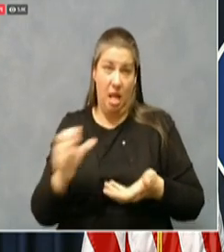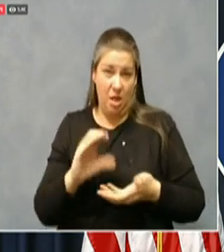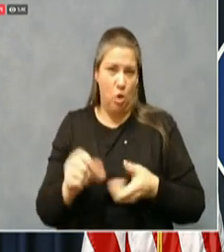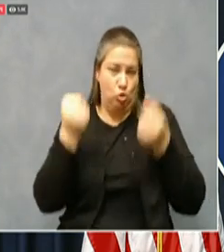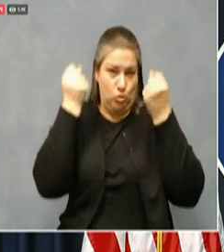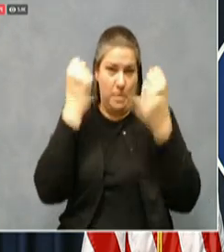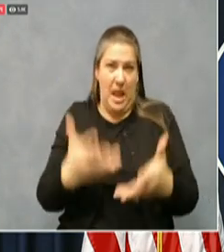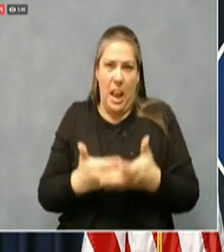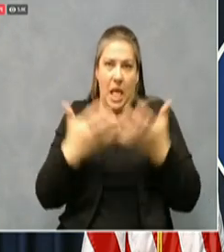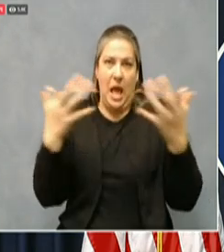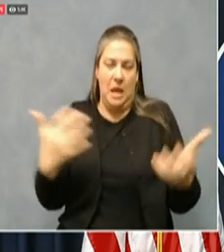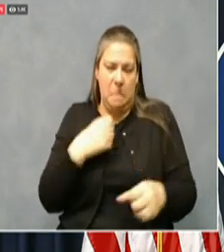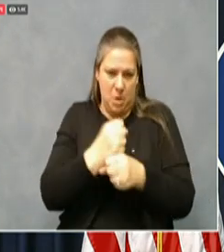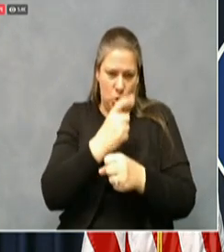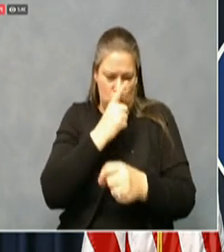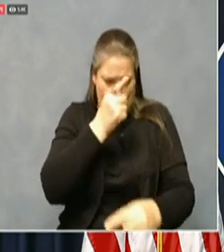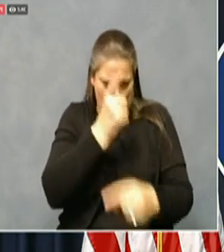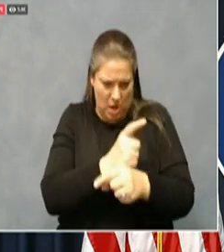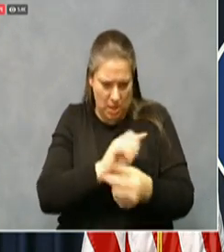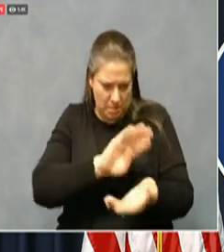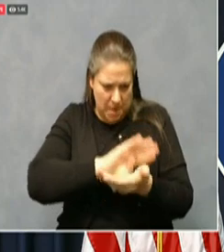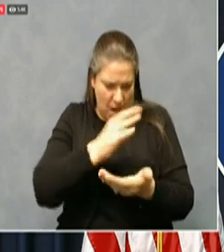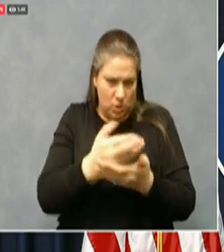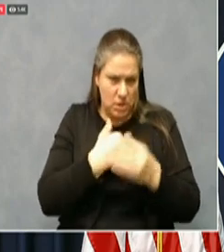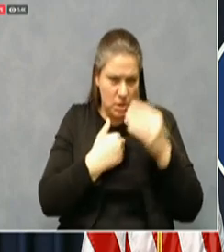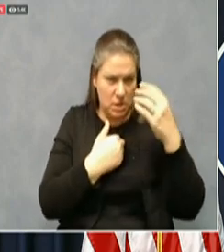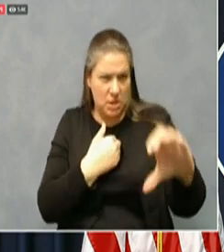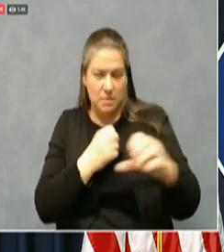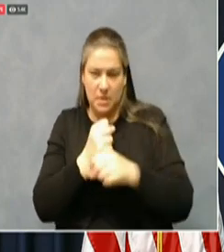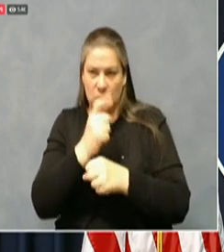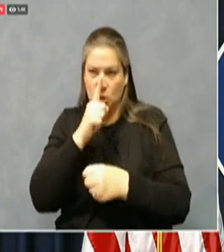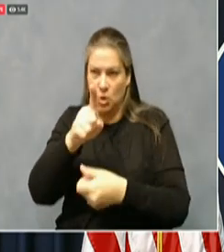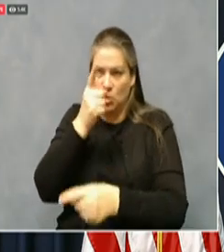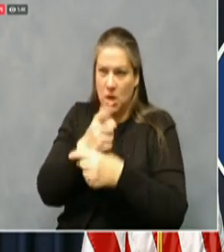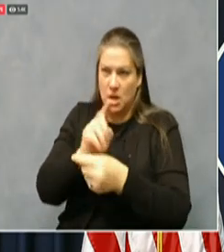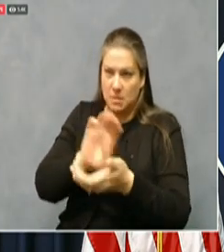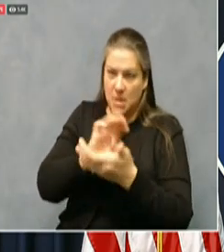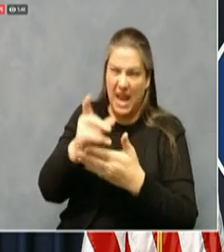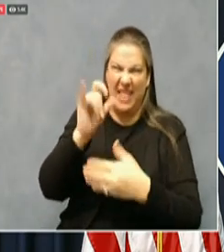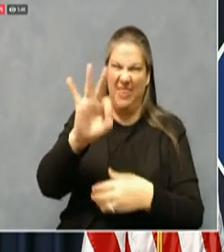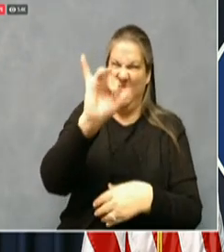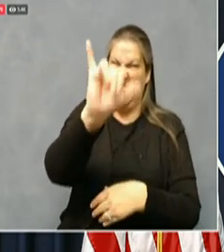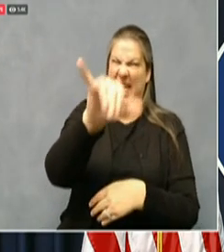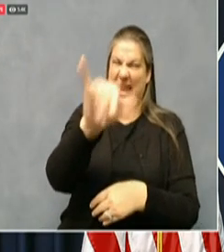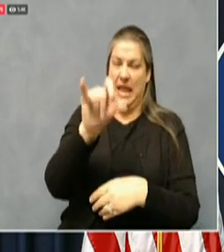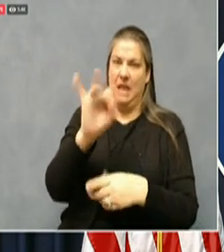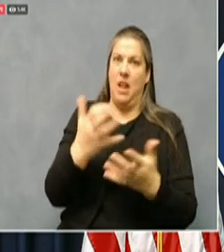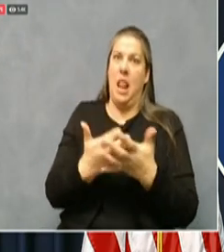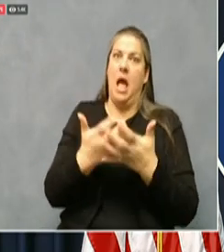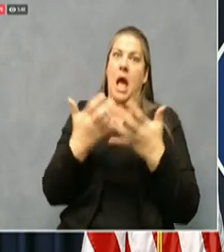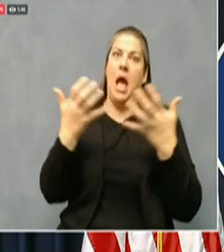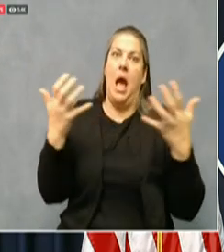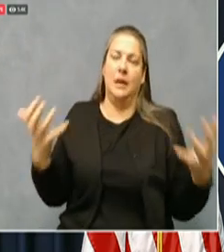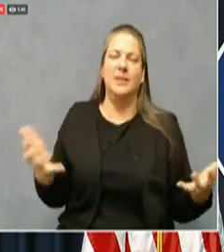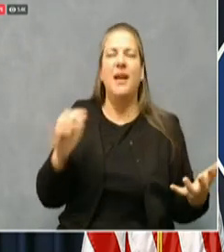to where, again, they can they can provide it to people and there can be no waste. And then it's when we have enough and we start being able to open